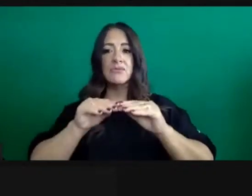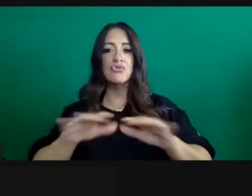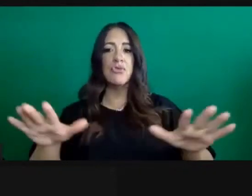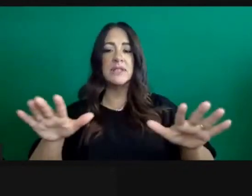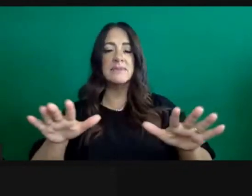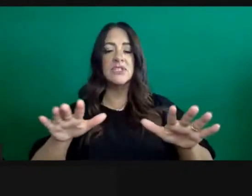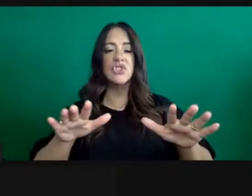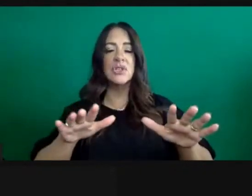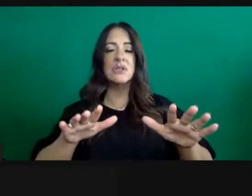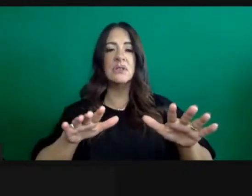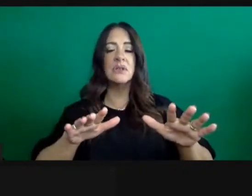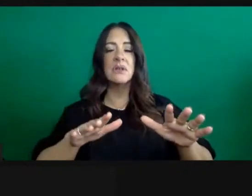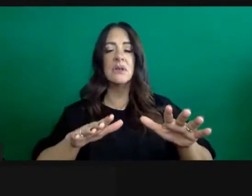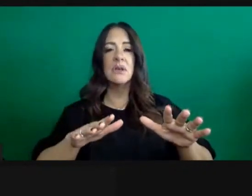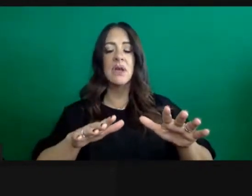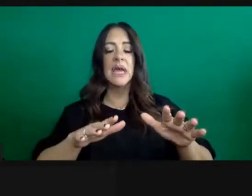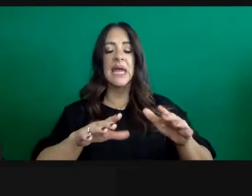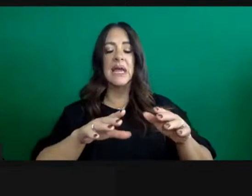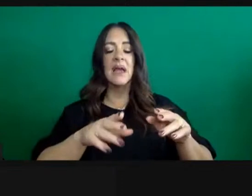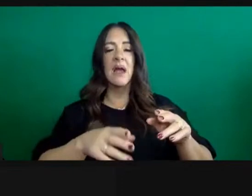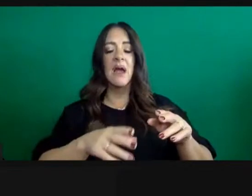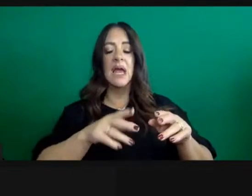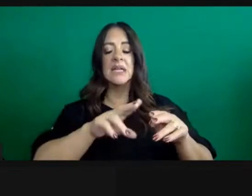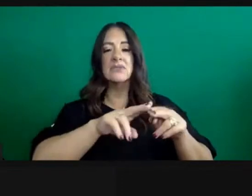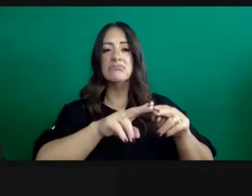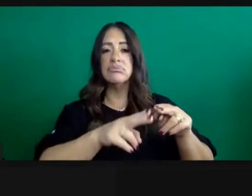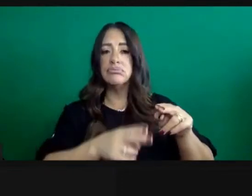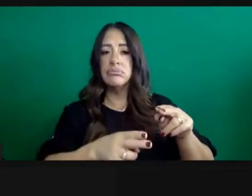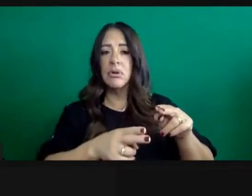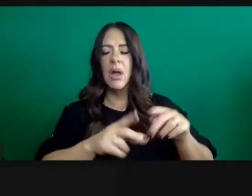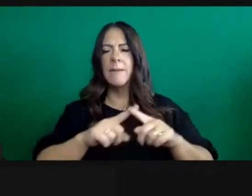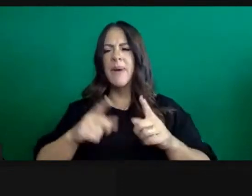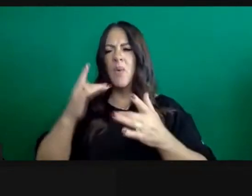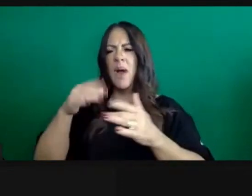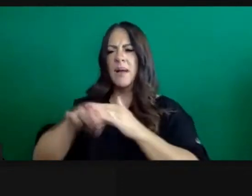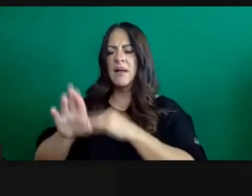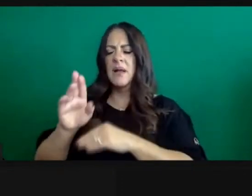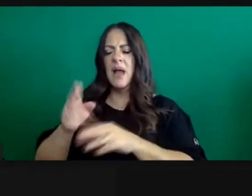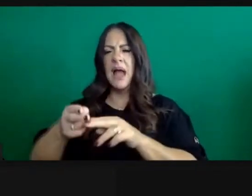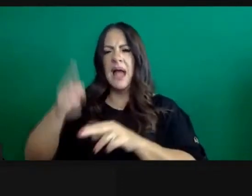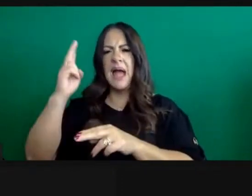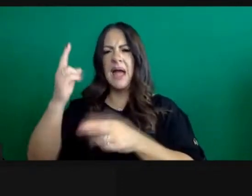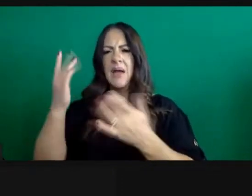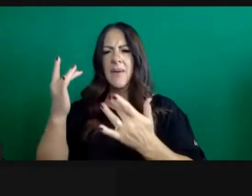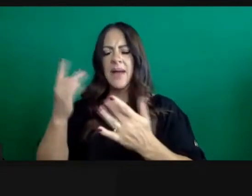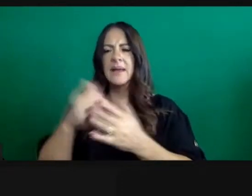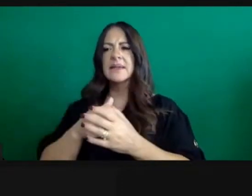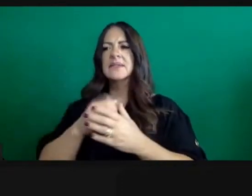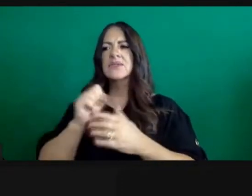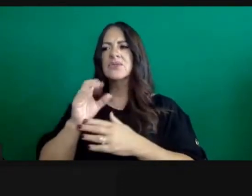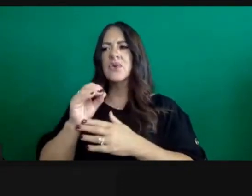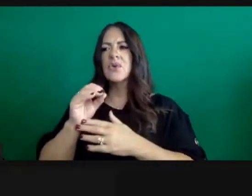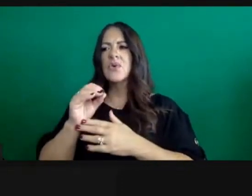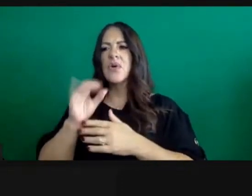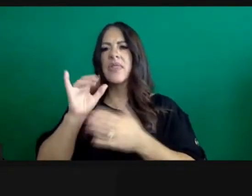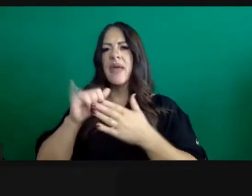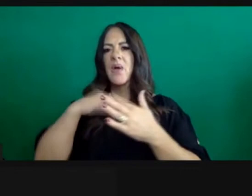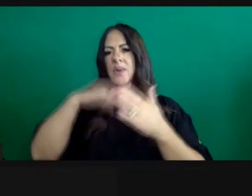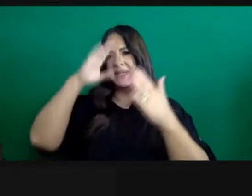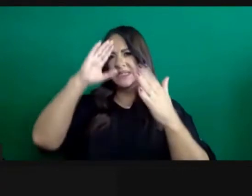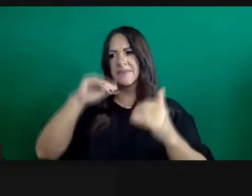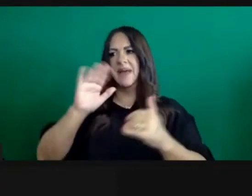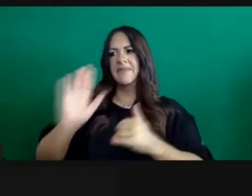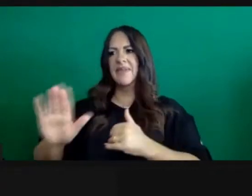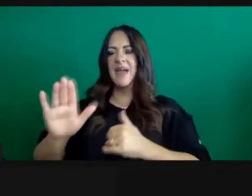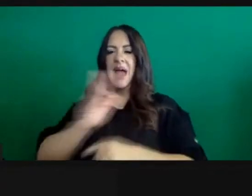come down, but the fact that it still is rising is concerning. And with that in mind, we should expect that the hospitals